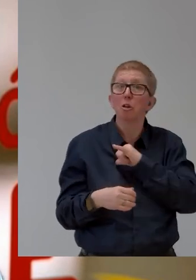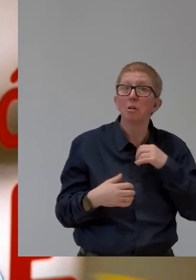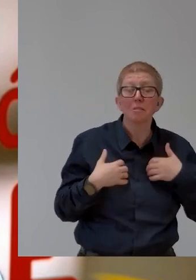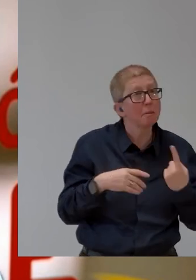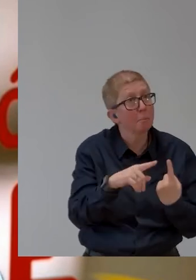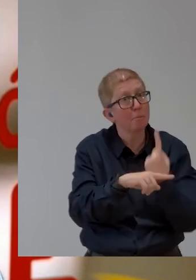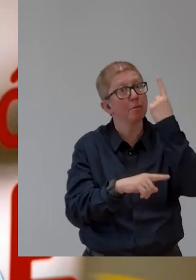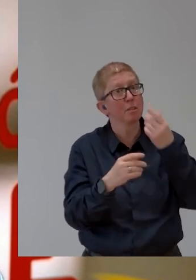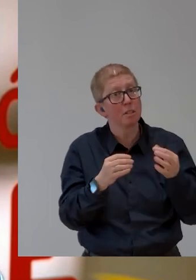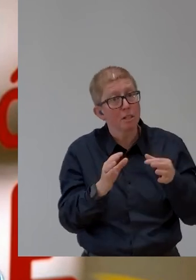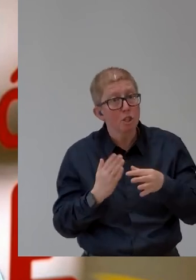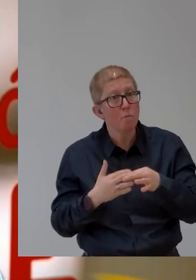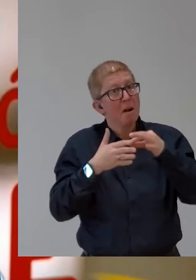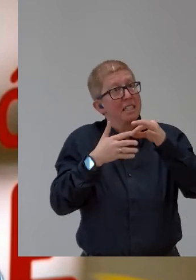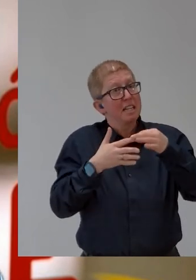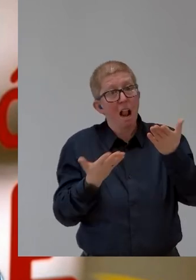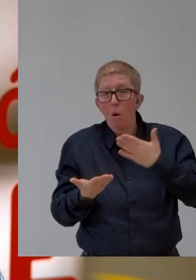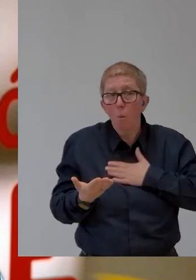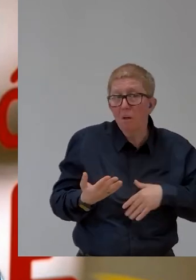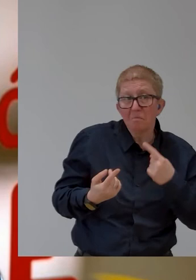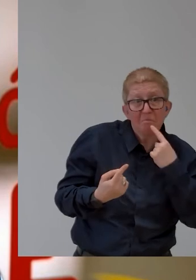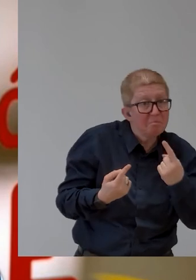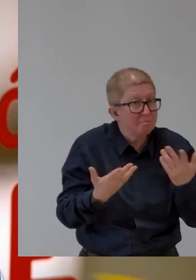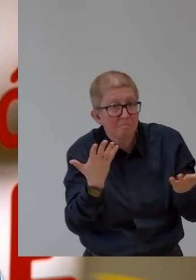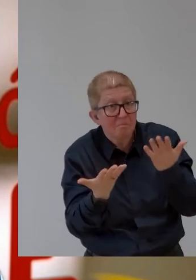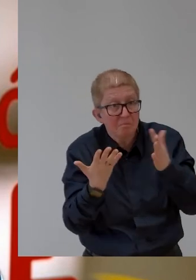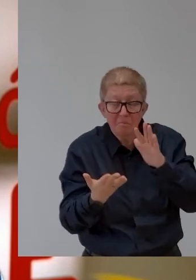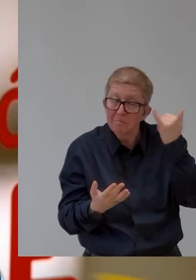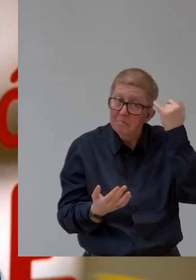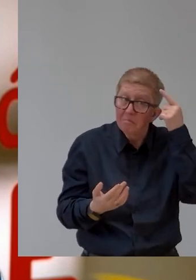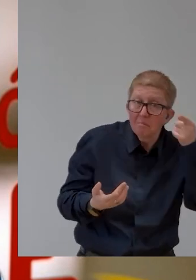maybe you're not so familiar with? Some takeaways from your side?